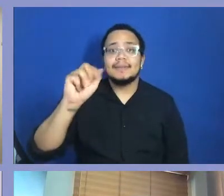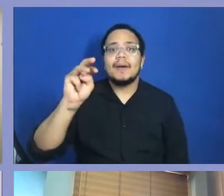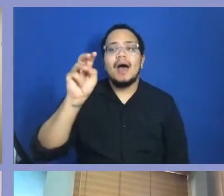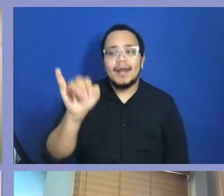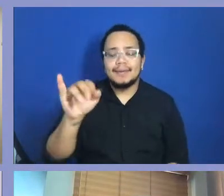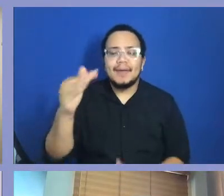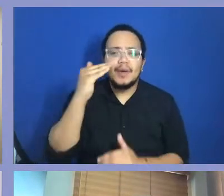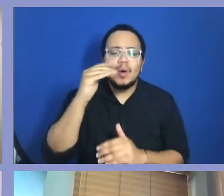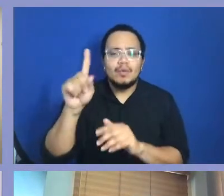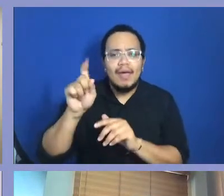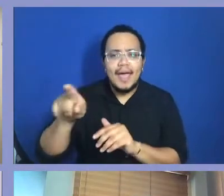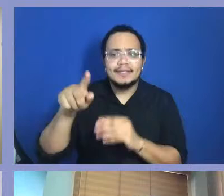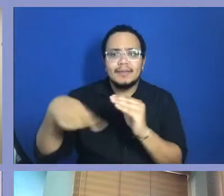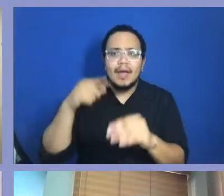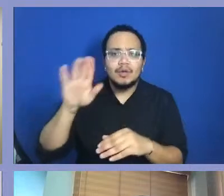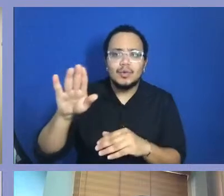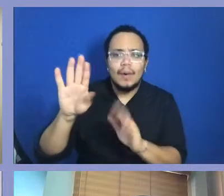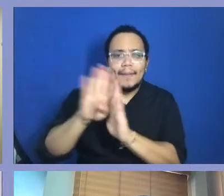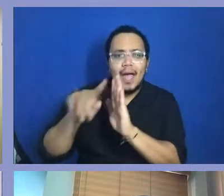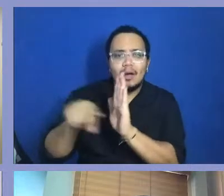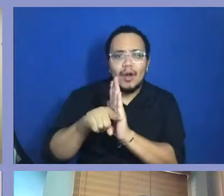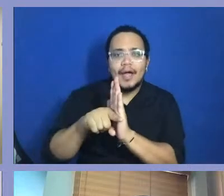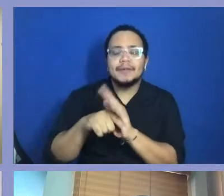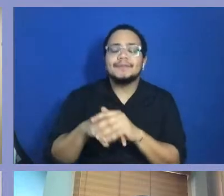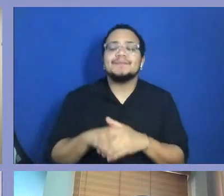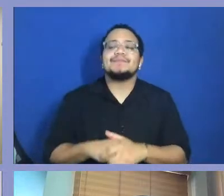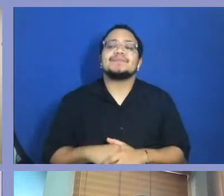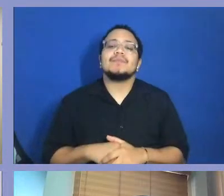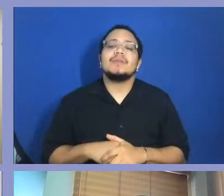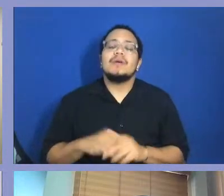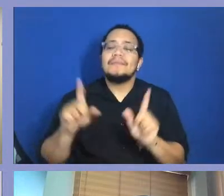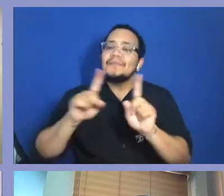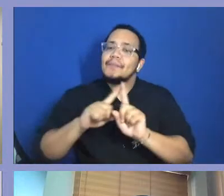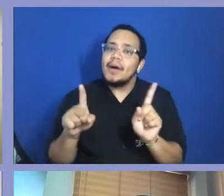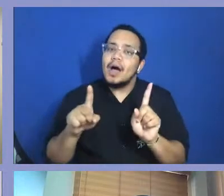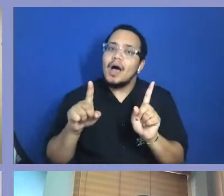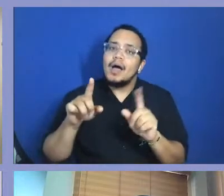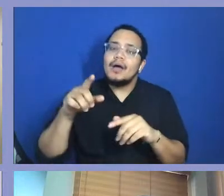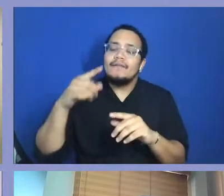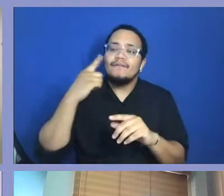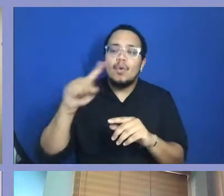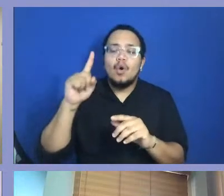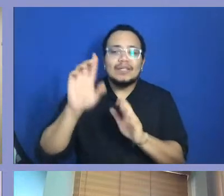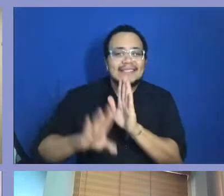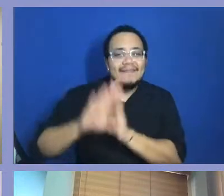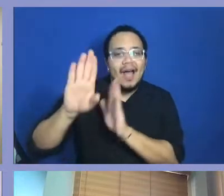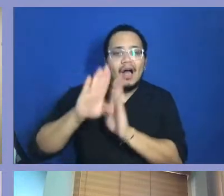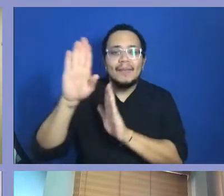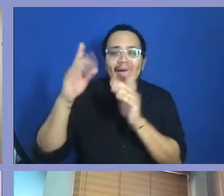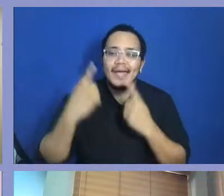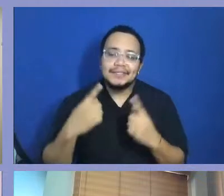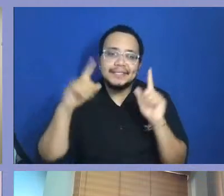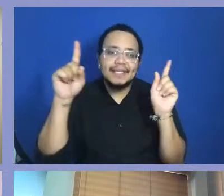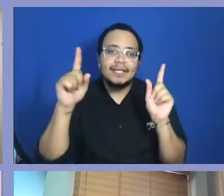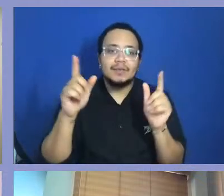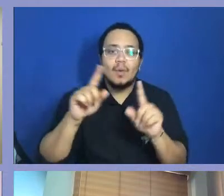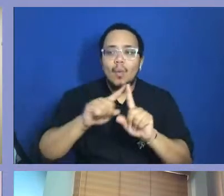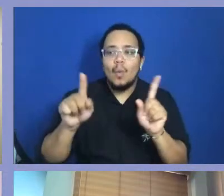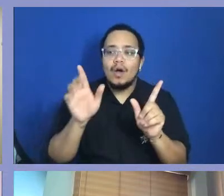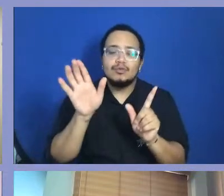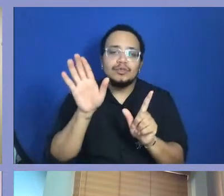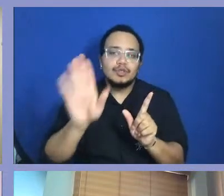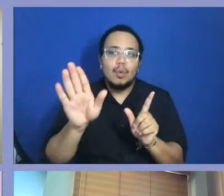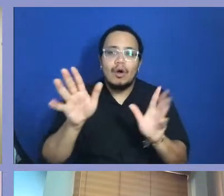But, you know, even in that sense and that space of, you know, development and growth, what encouraged you in that journey as a photographer